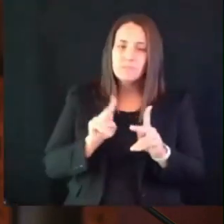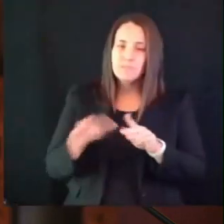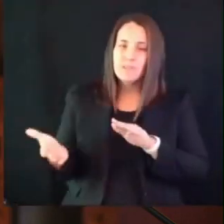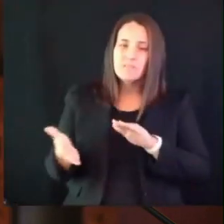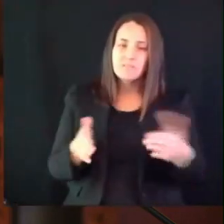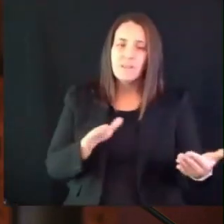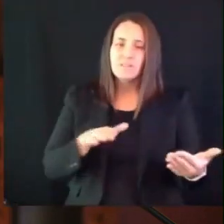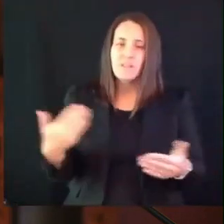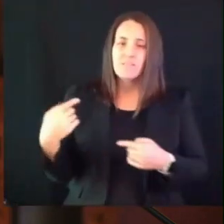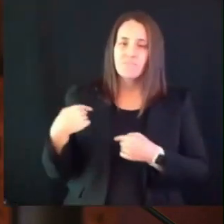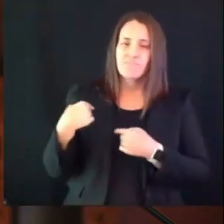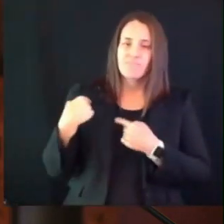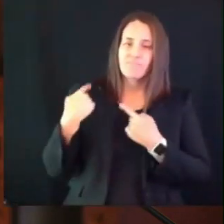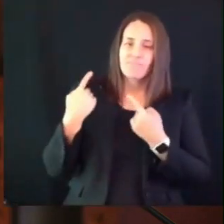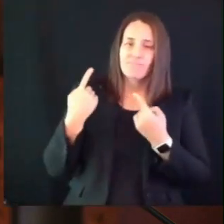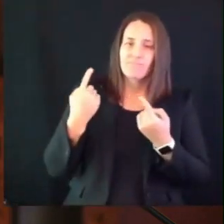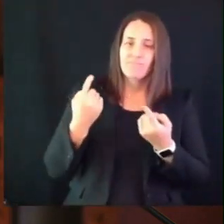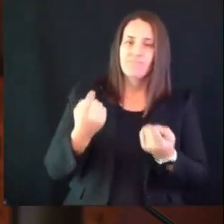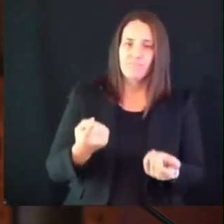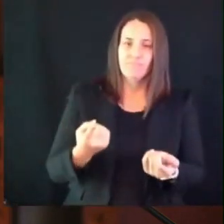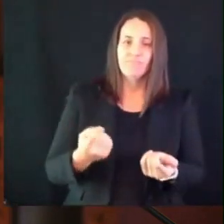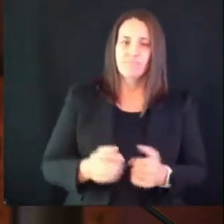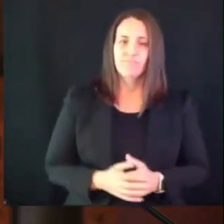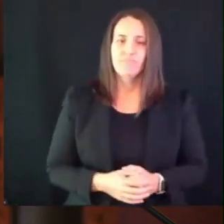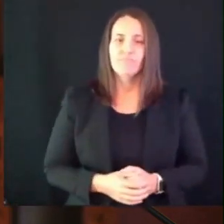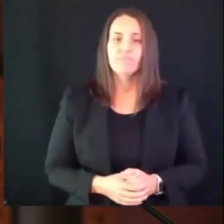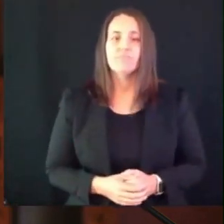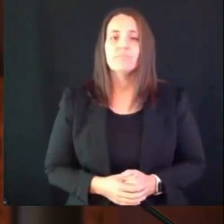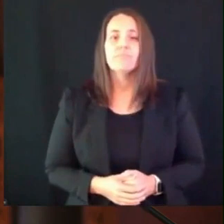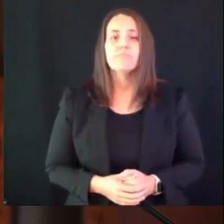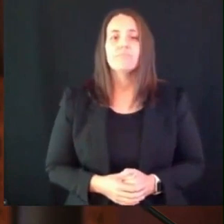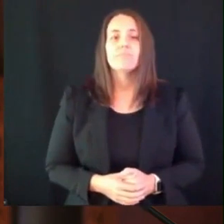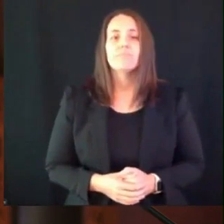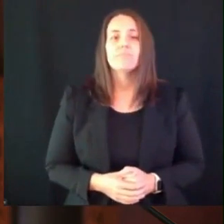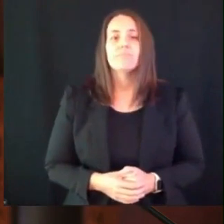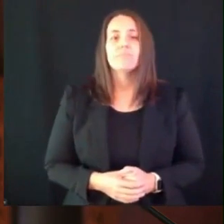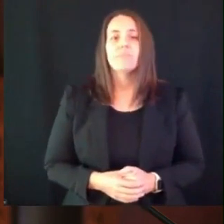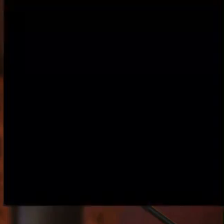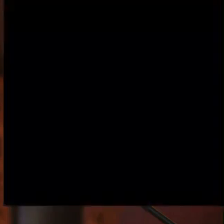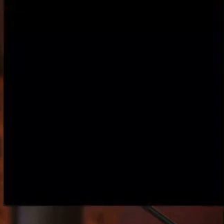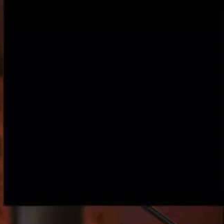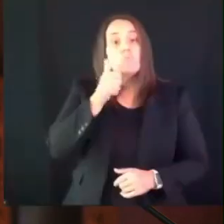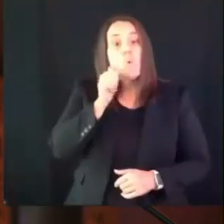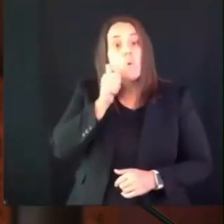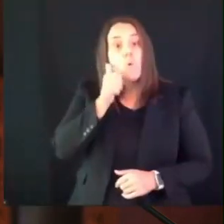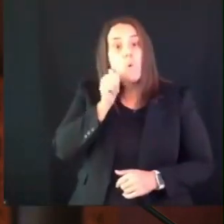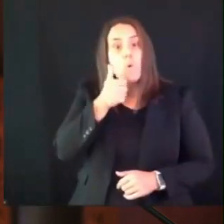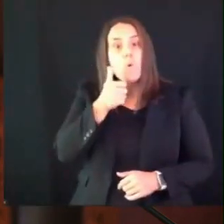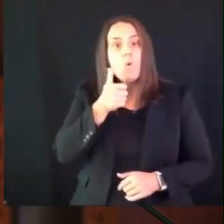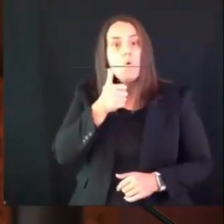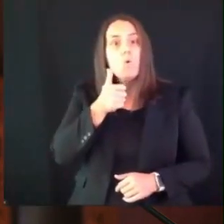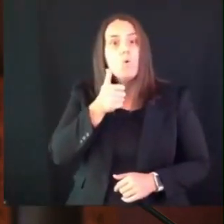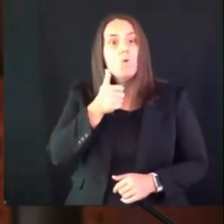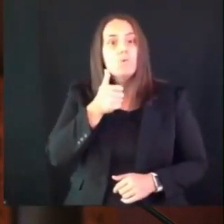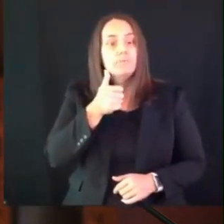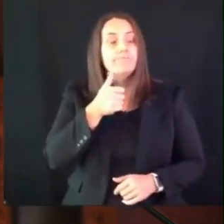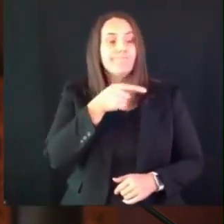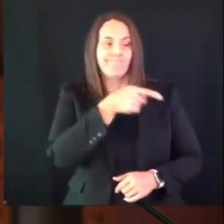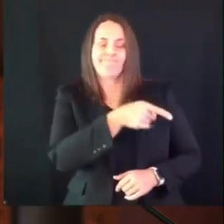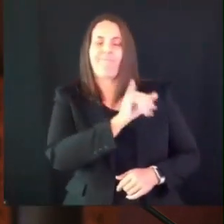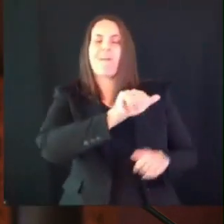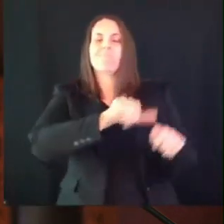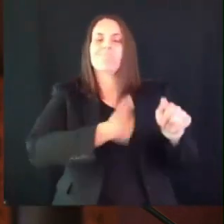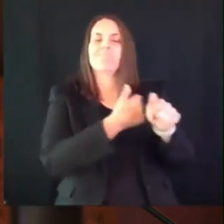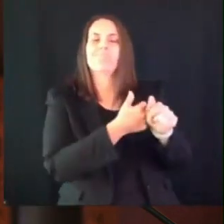transfer patients from wisconsin hospitals the facility is prepared to accept up to 50 patients on its first day